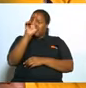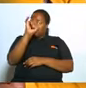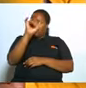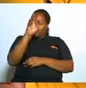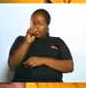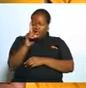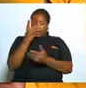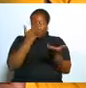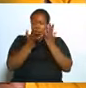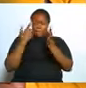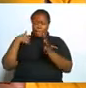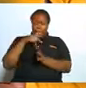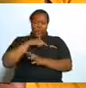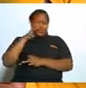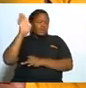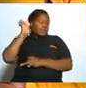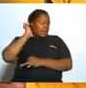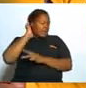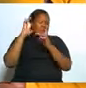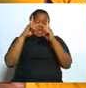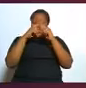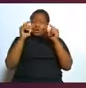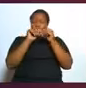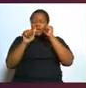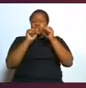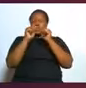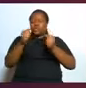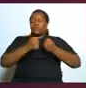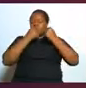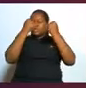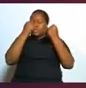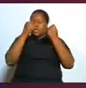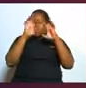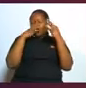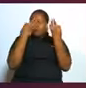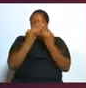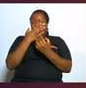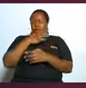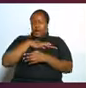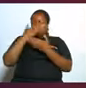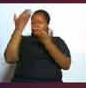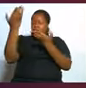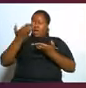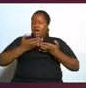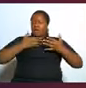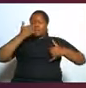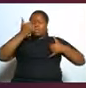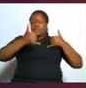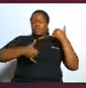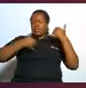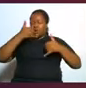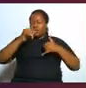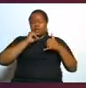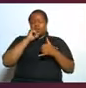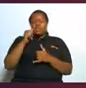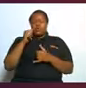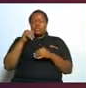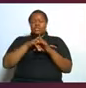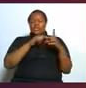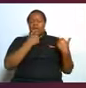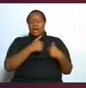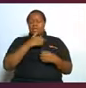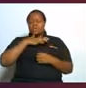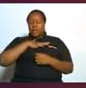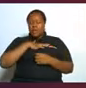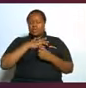a word that will strengthen our families and bring joy not only to our hearts but